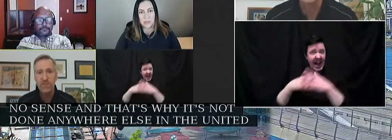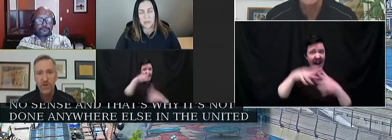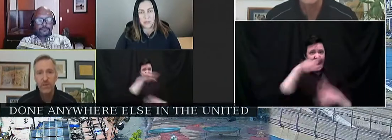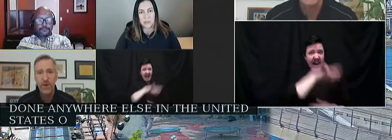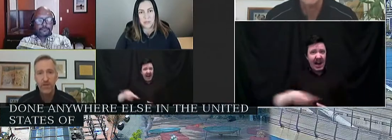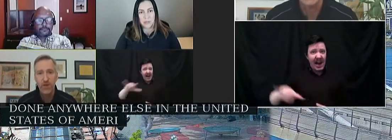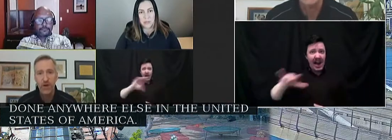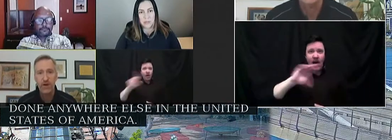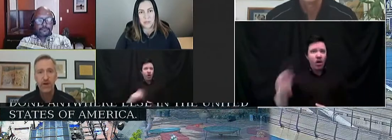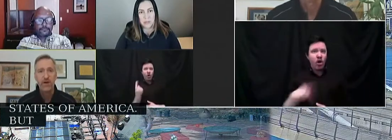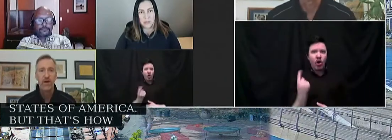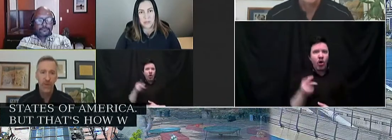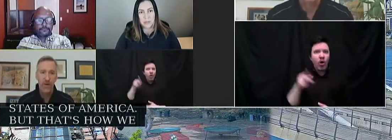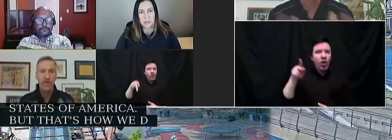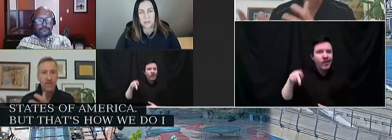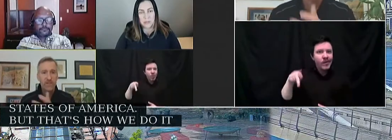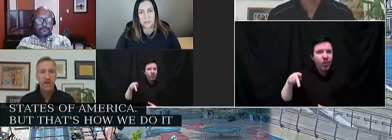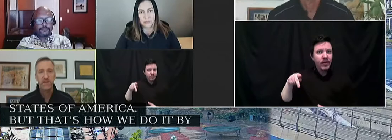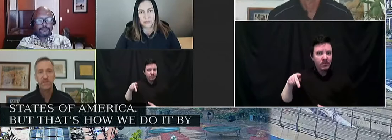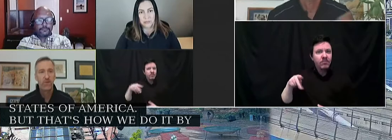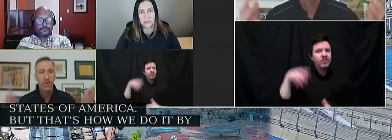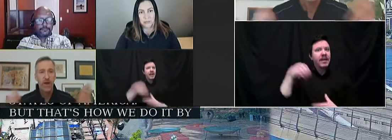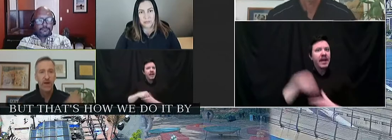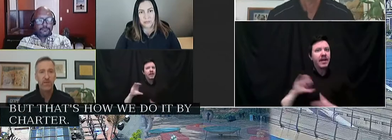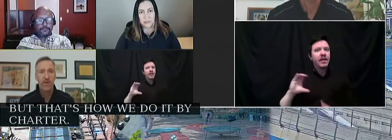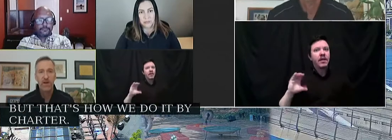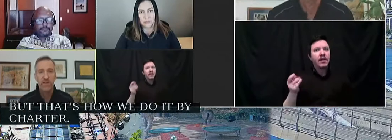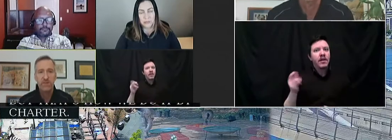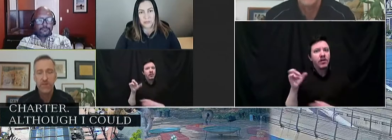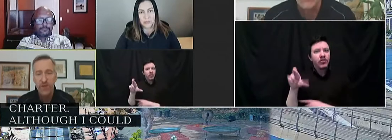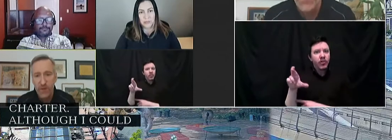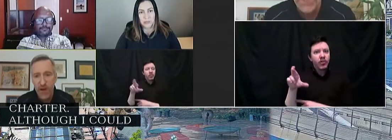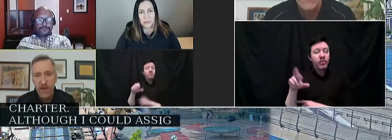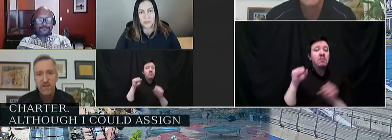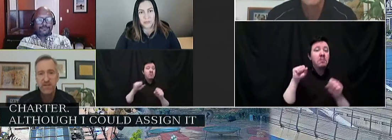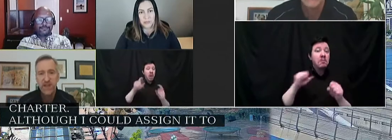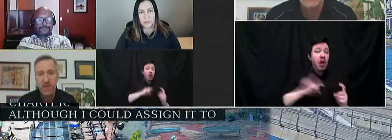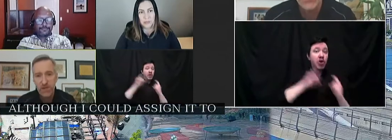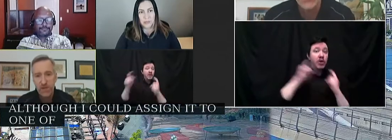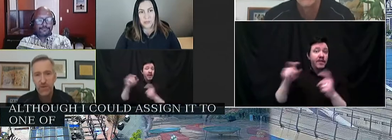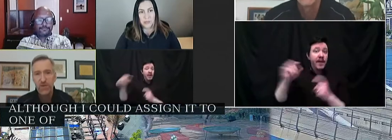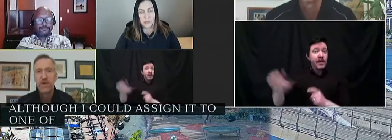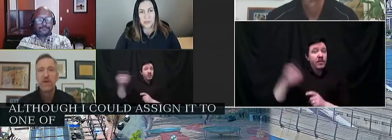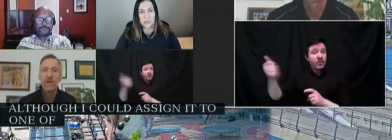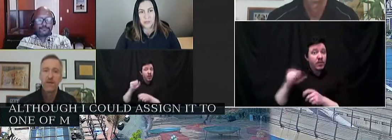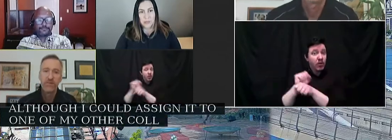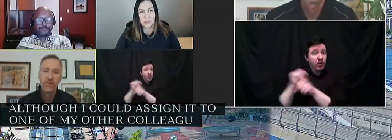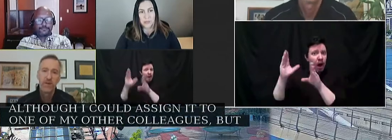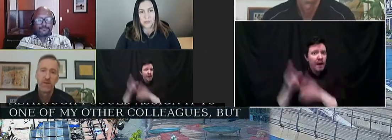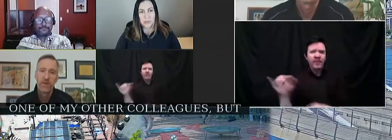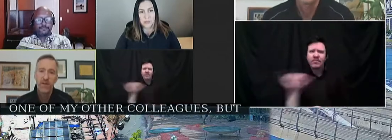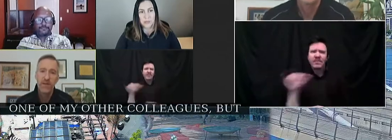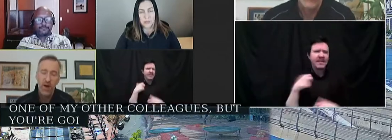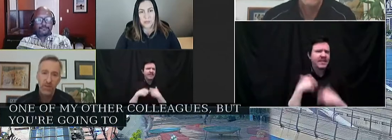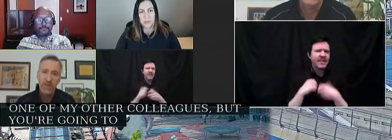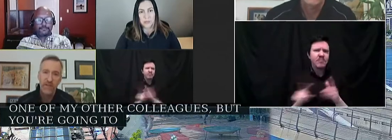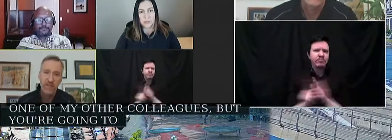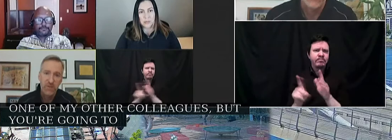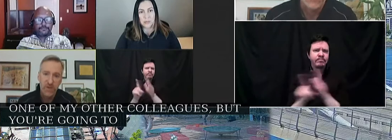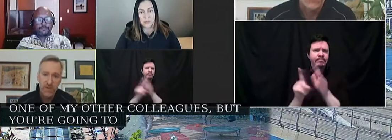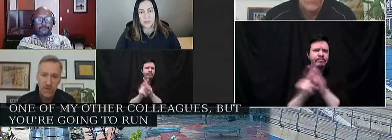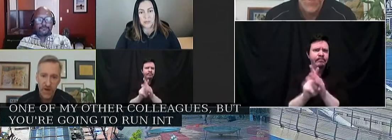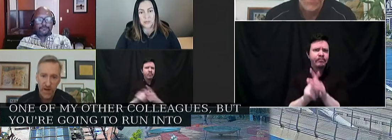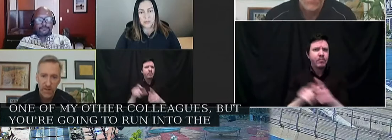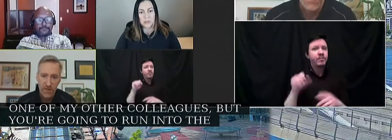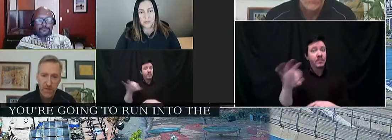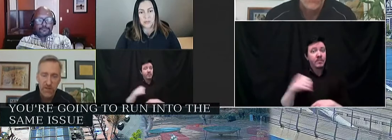that's how we do it by charter. Although I could assign it to one of my other colleagues, but you're going to run into the same issue if the conflict